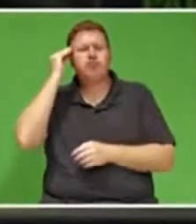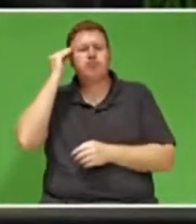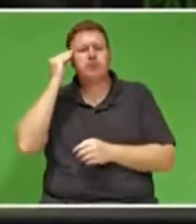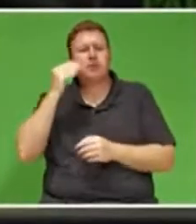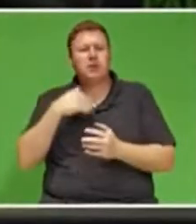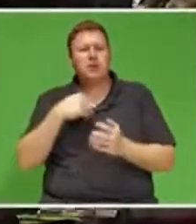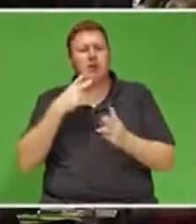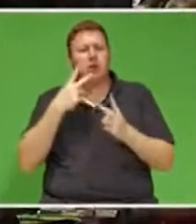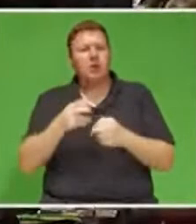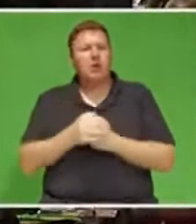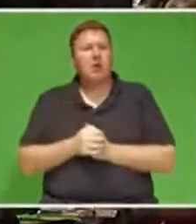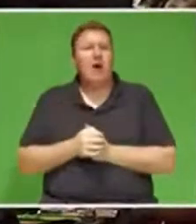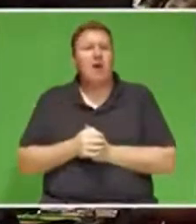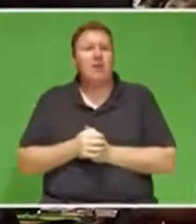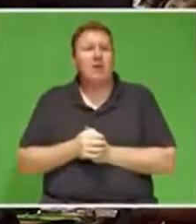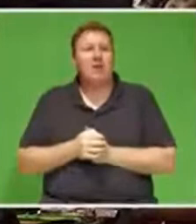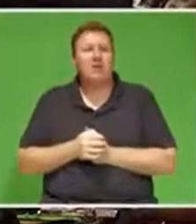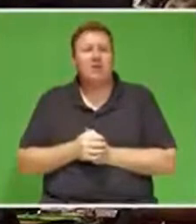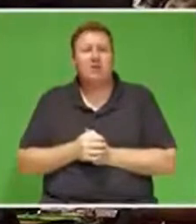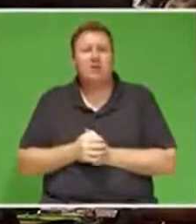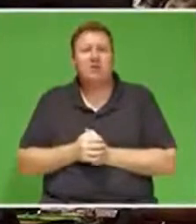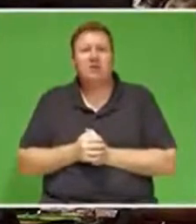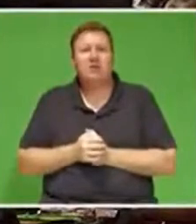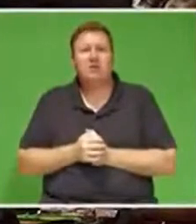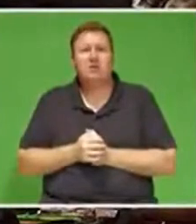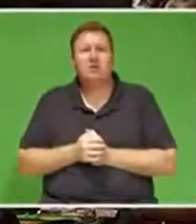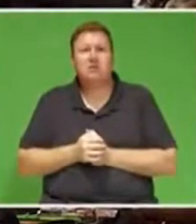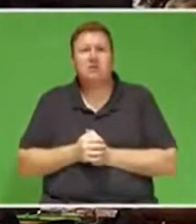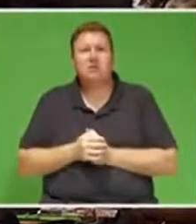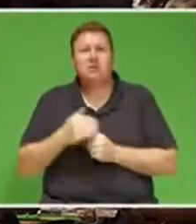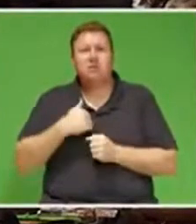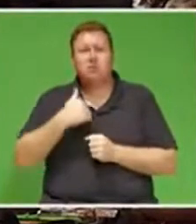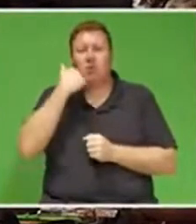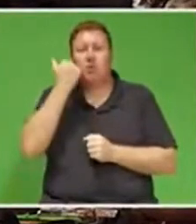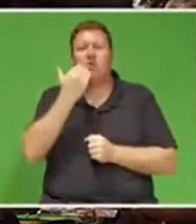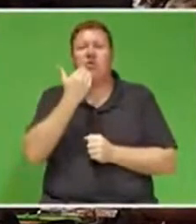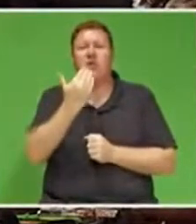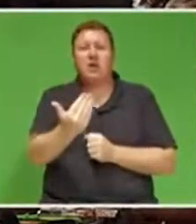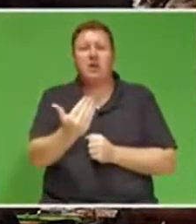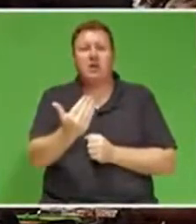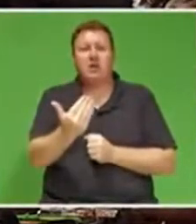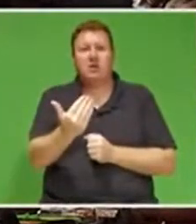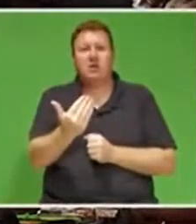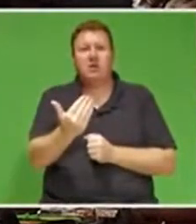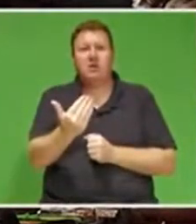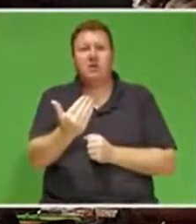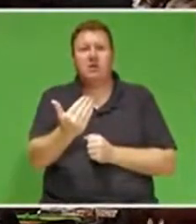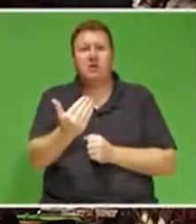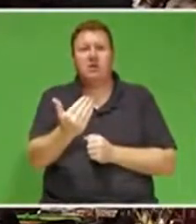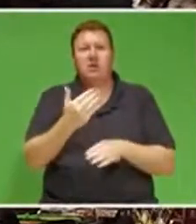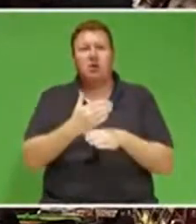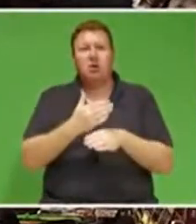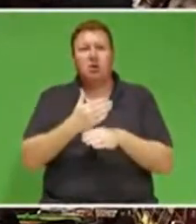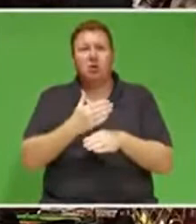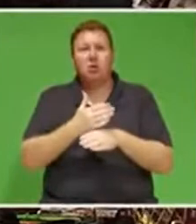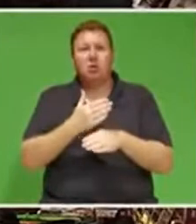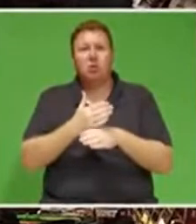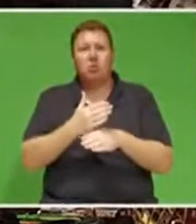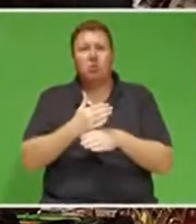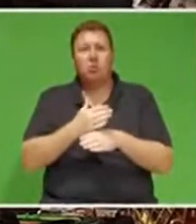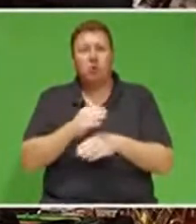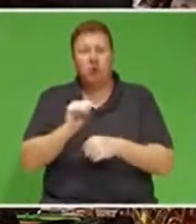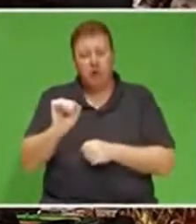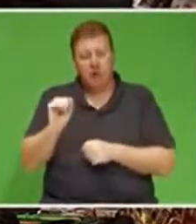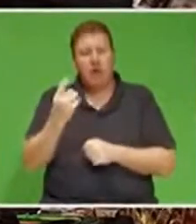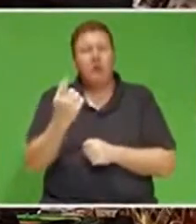and I would like to thank him for the work that he has done for this nation,